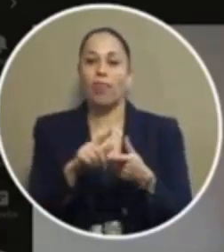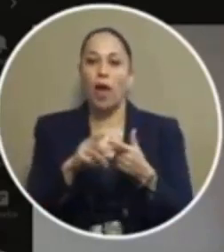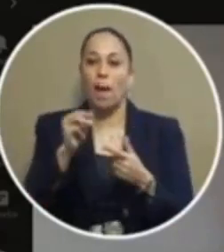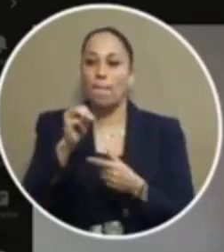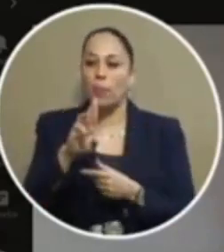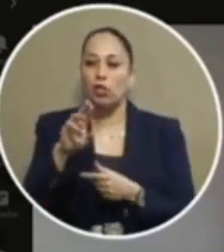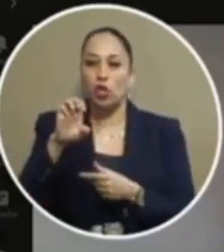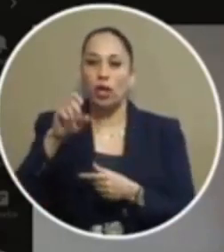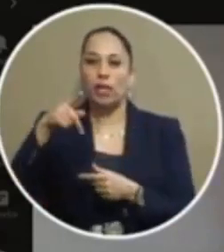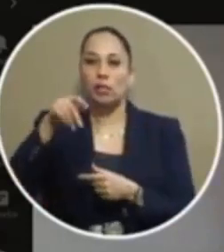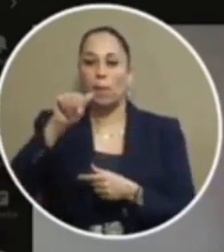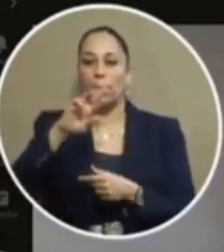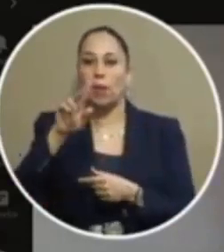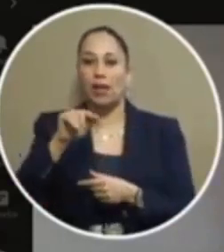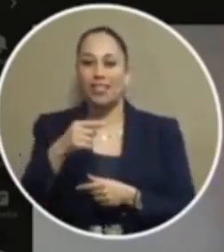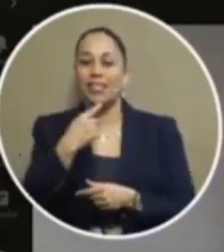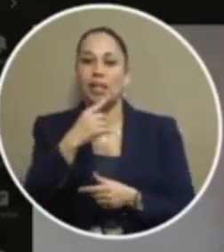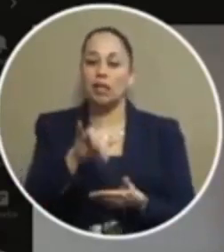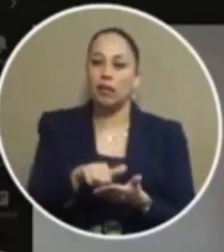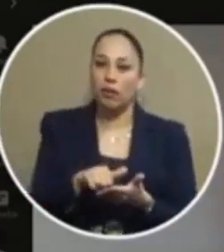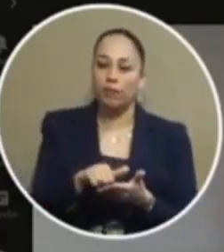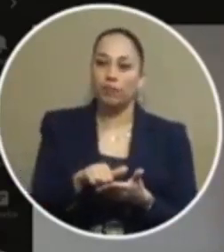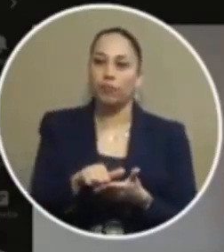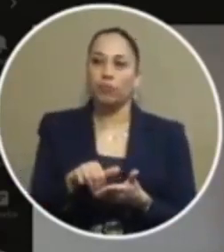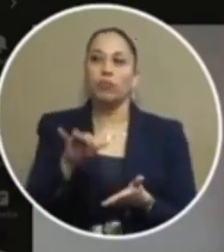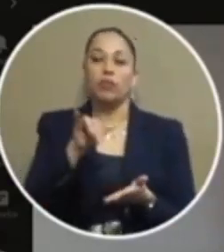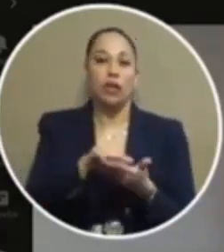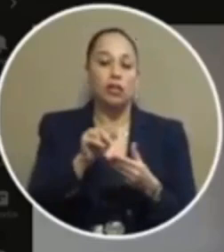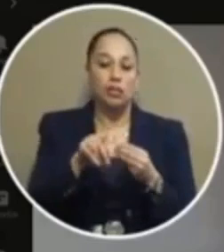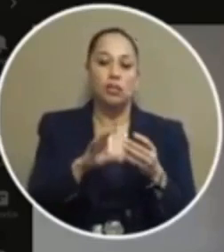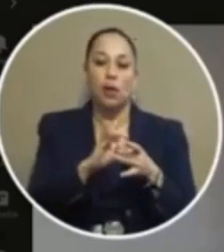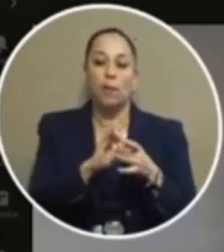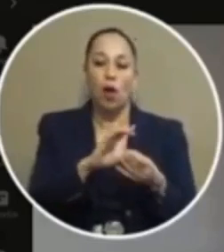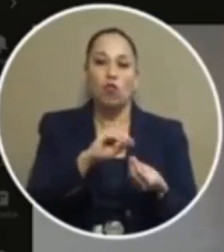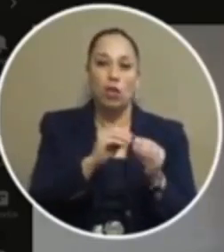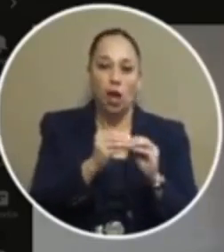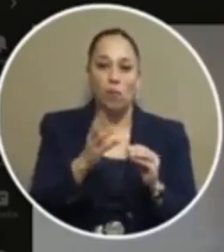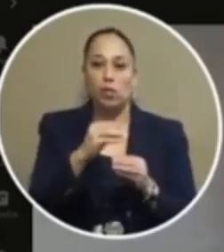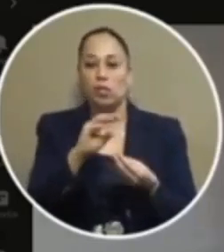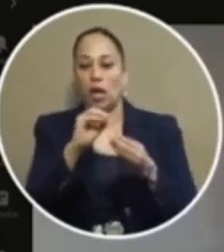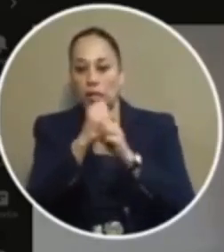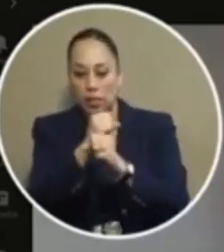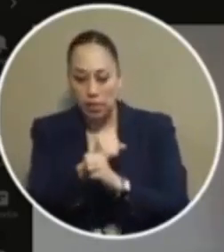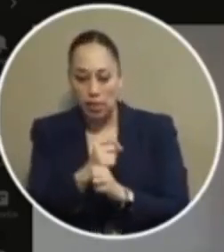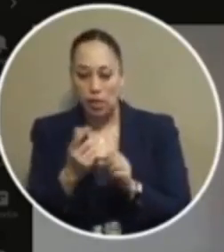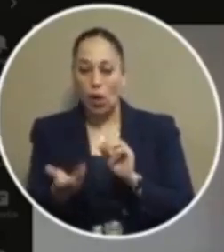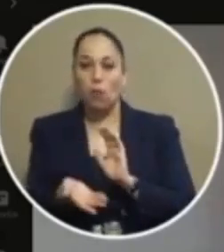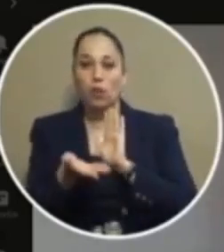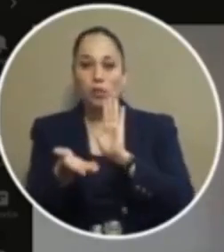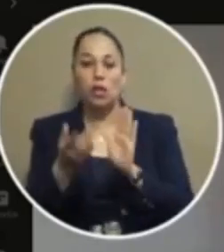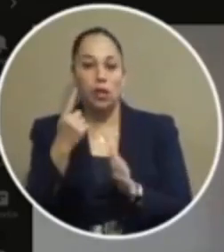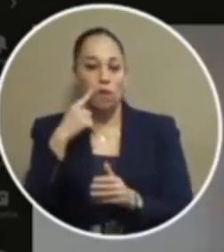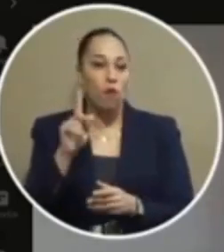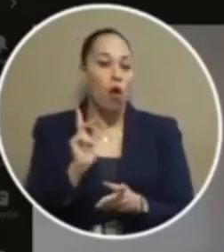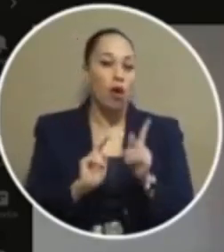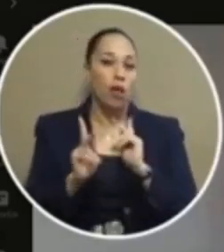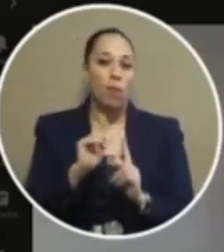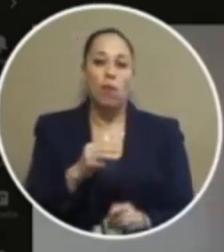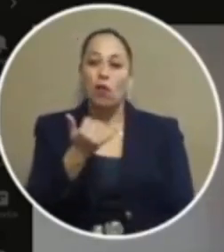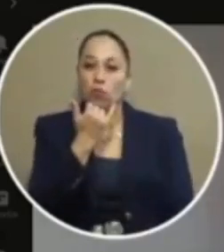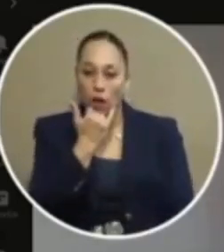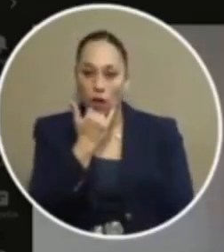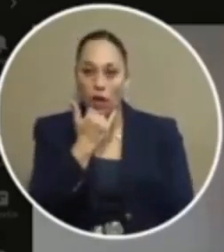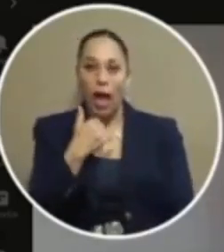pointed out facts of that and some of the comments as far as numbers and statistics that were presented by other people were incorrect